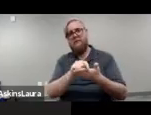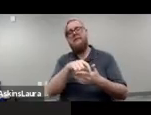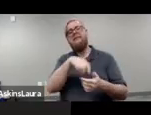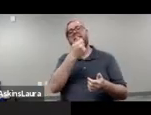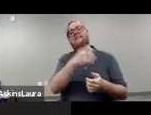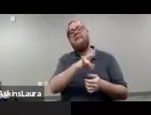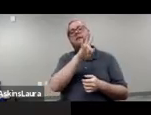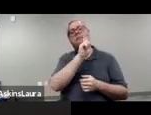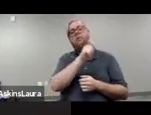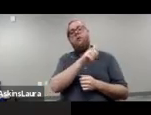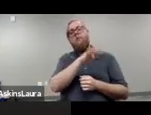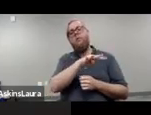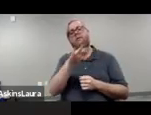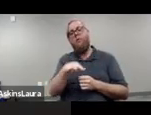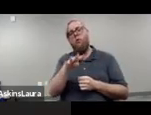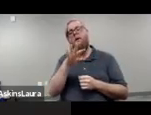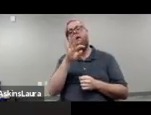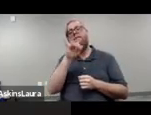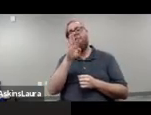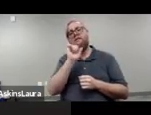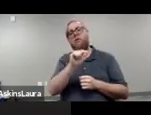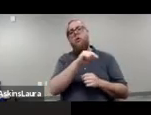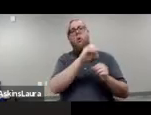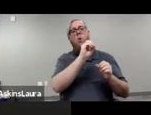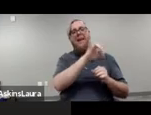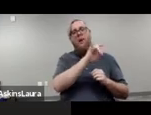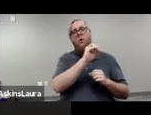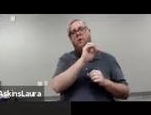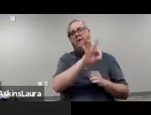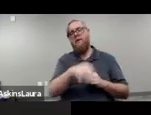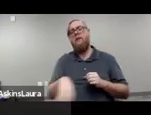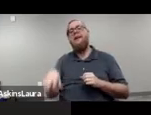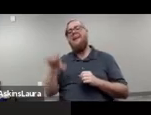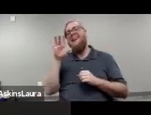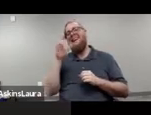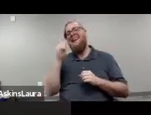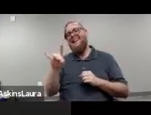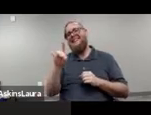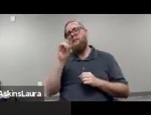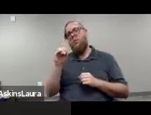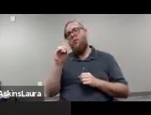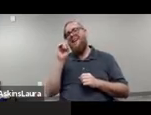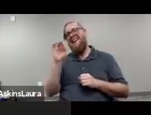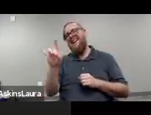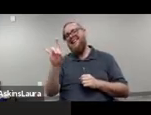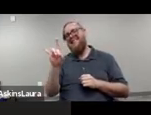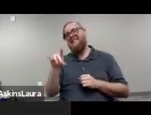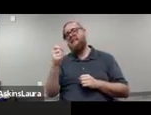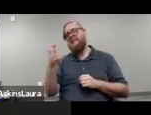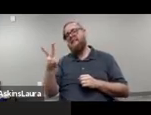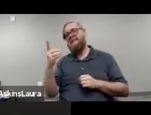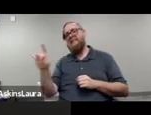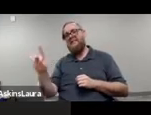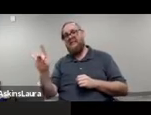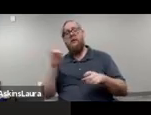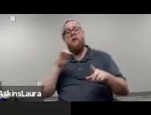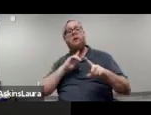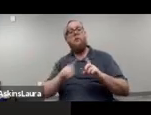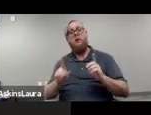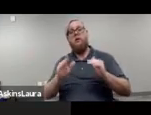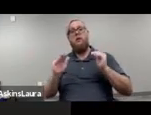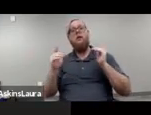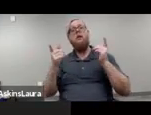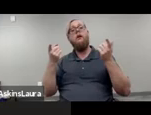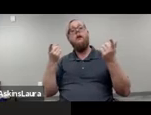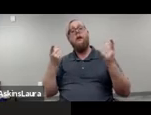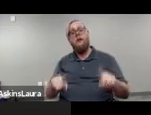.44 percent in fiscal year 08-09 to 18.8 percent in fiscal year 16-17. Again, with the greatest